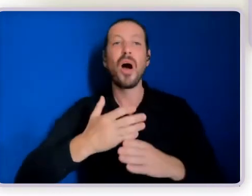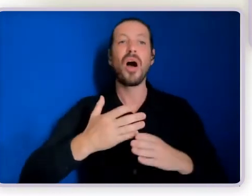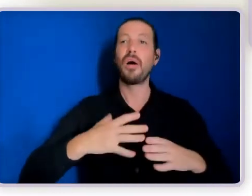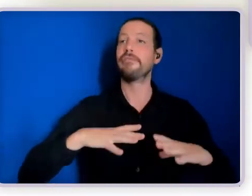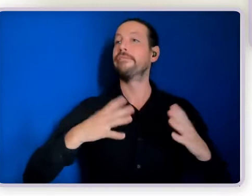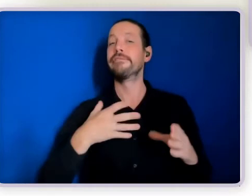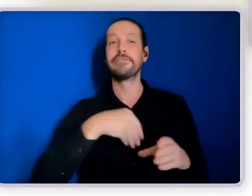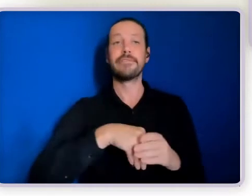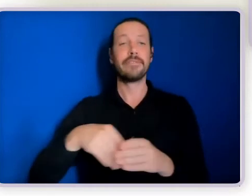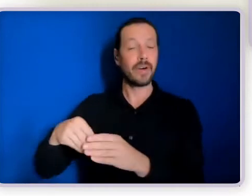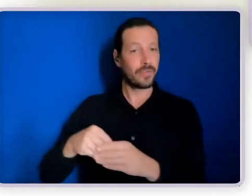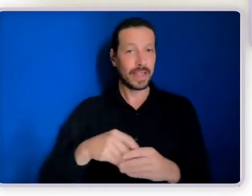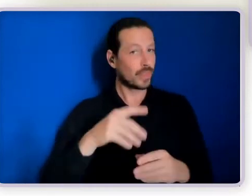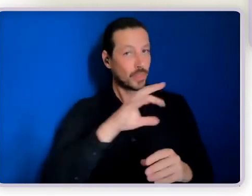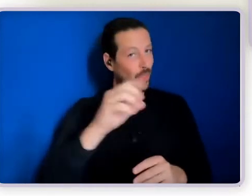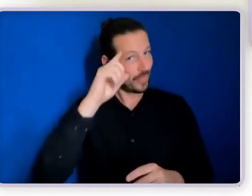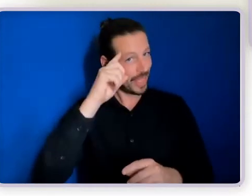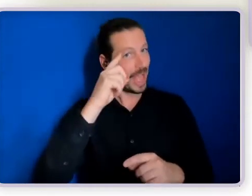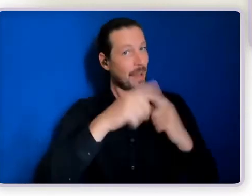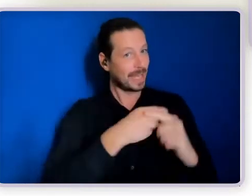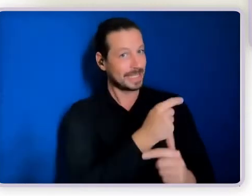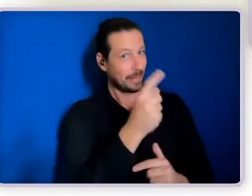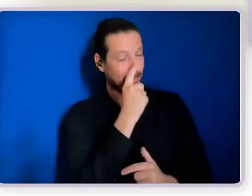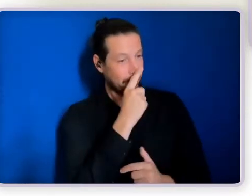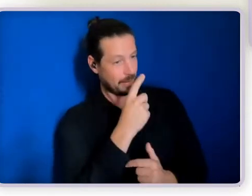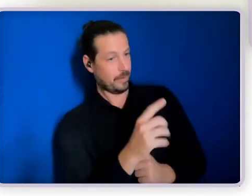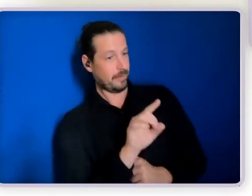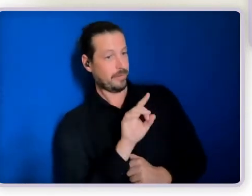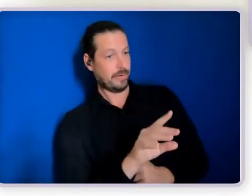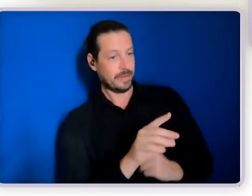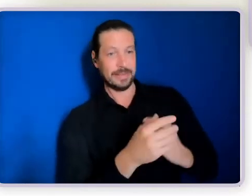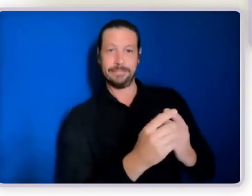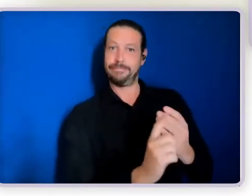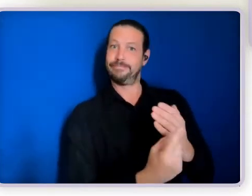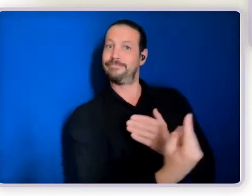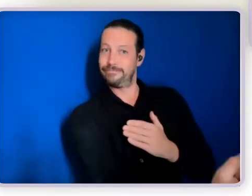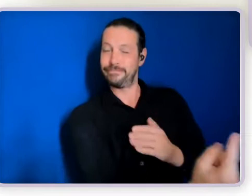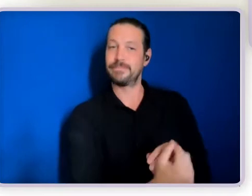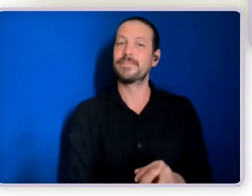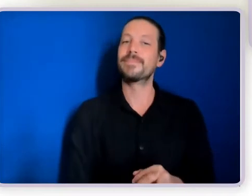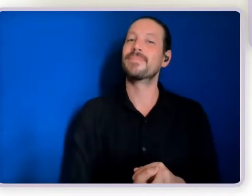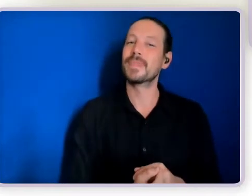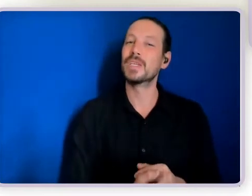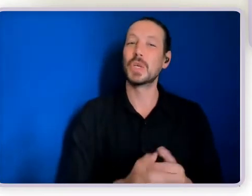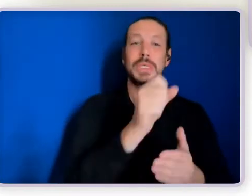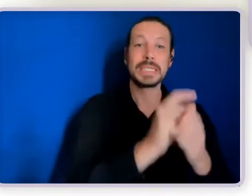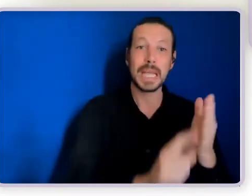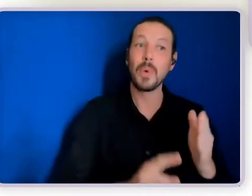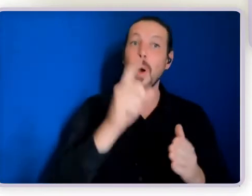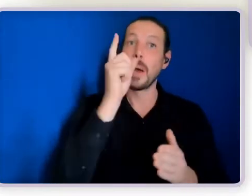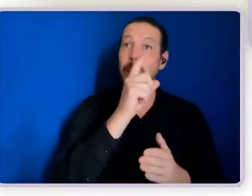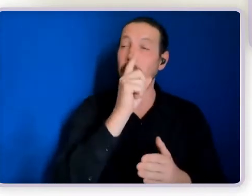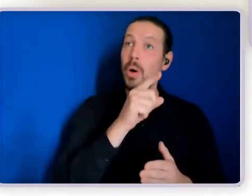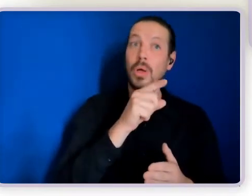your time doing. So, and what we have found, obviously, with people with a disability is some, this needs to be intentionalised.